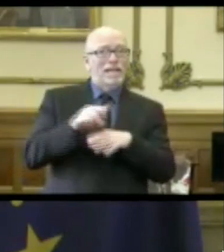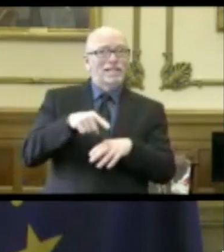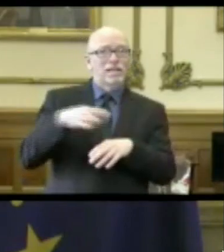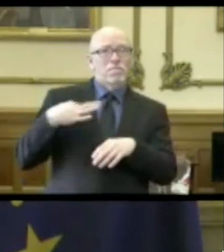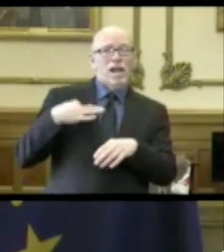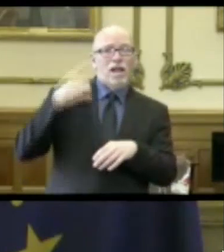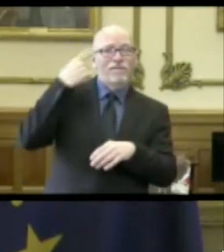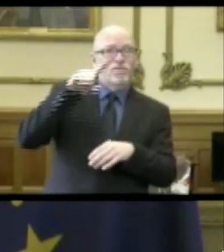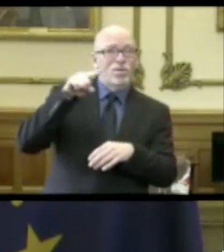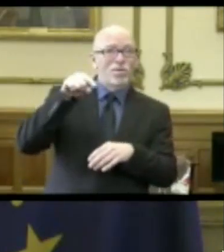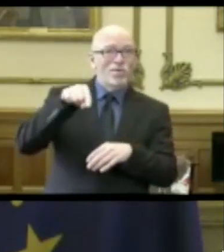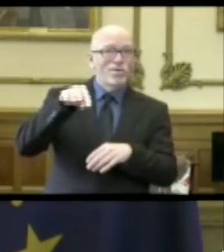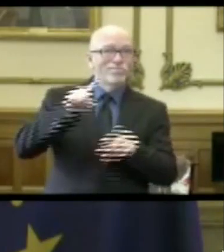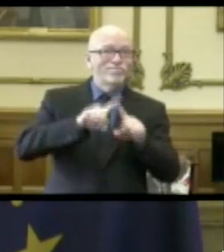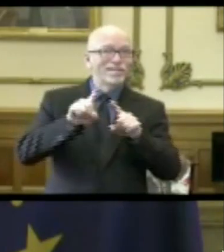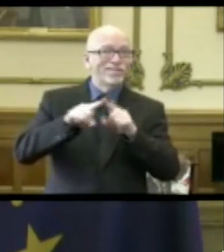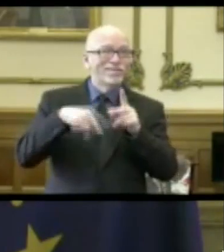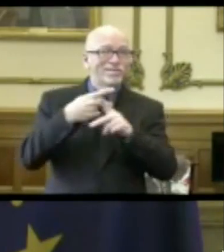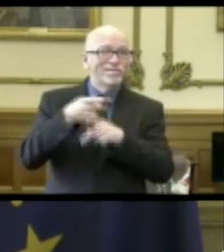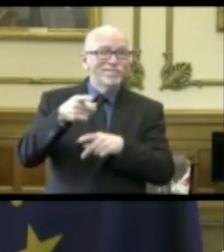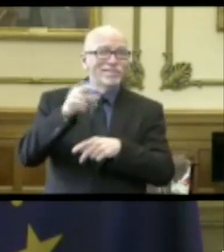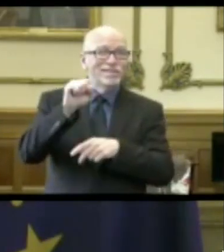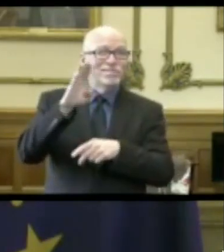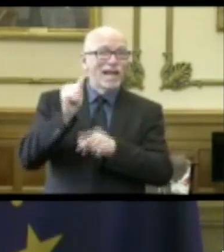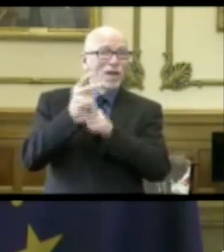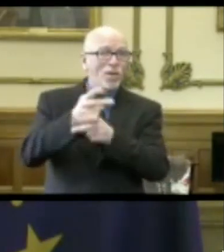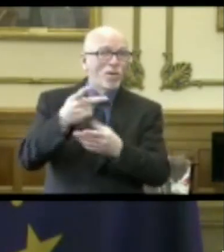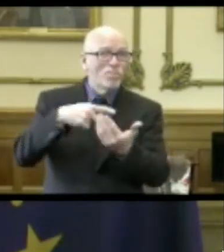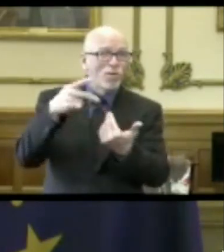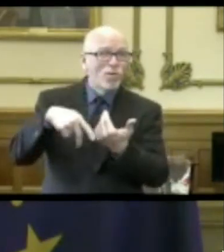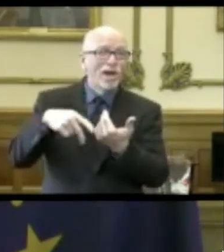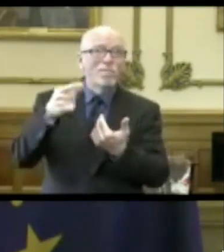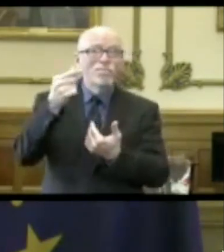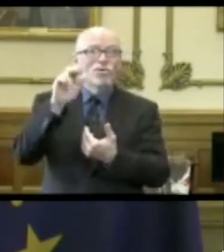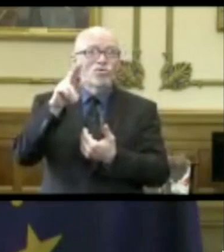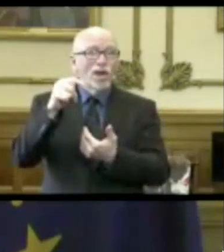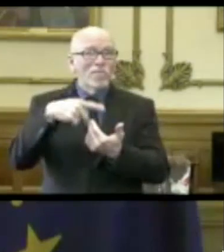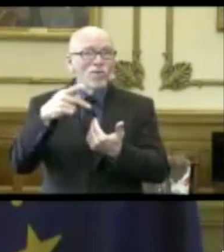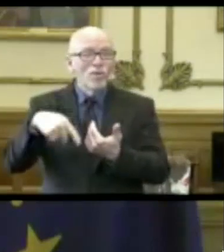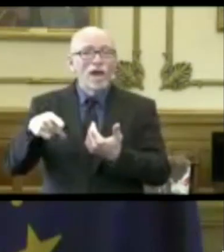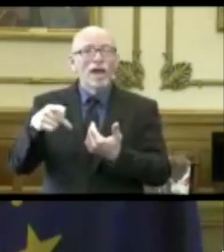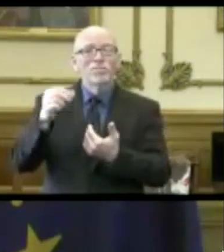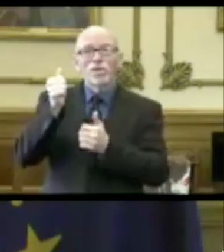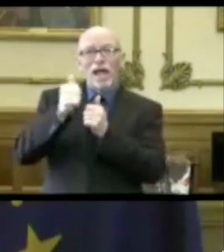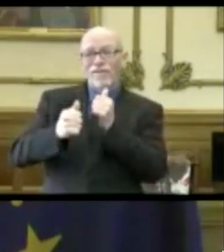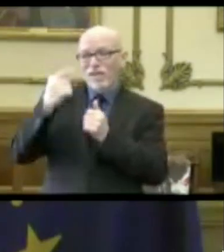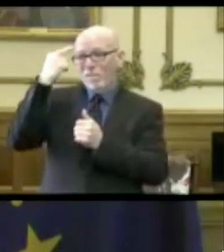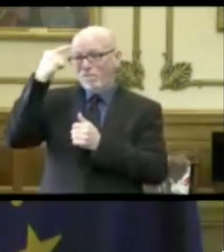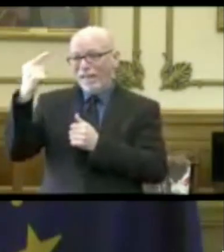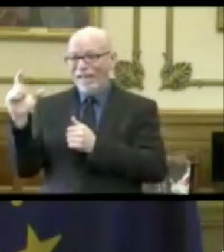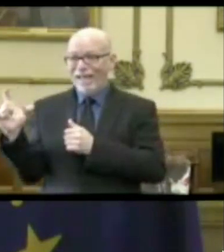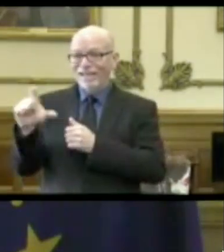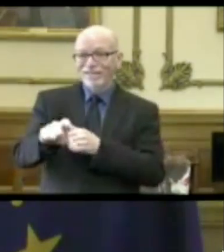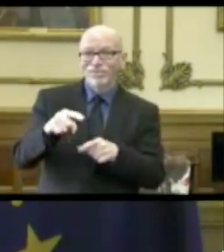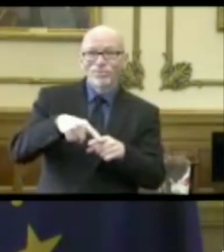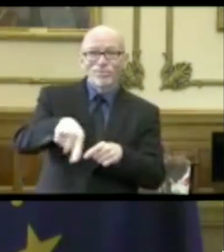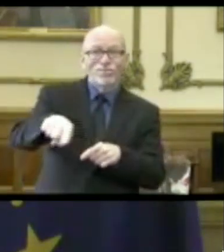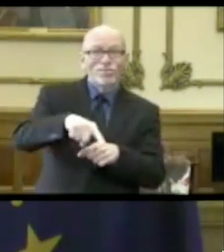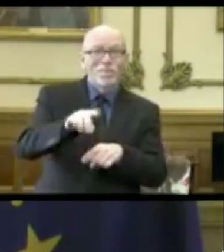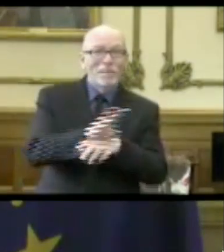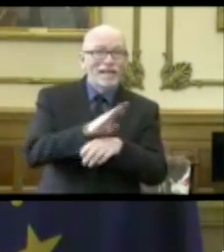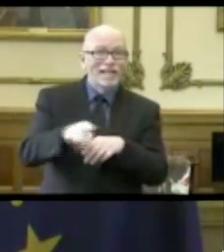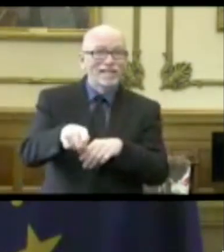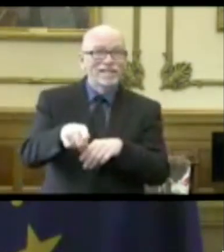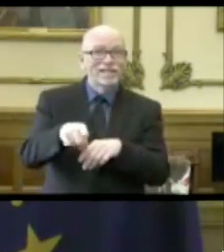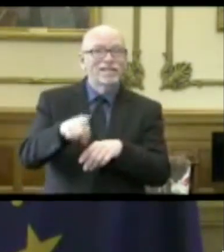various SBA loan programs or grant programs. And so every penny that's awarded to one of these businesses is